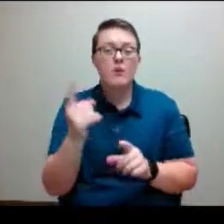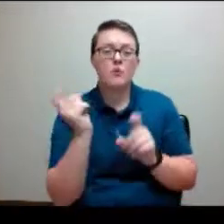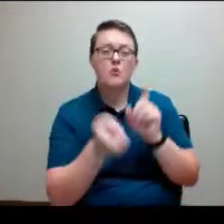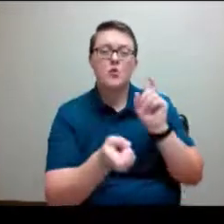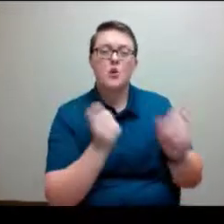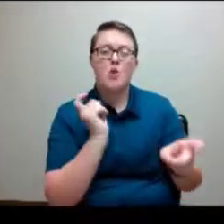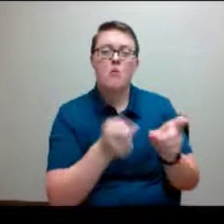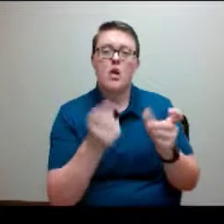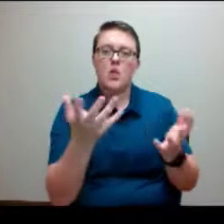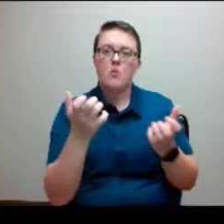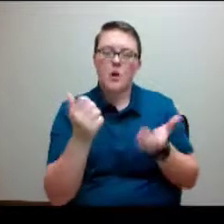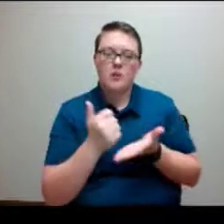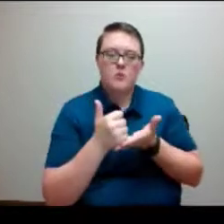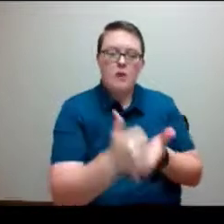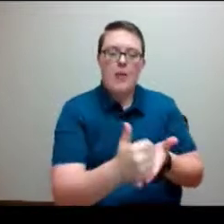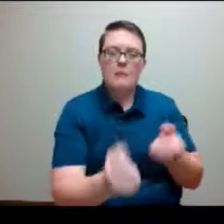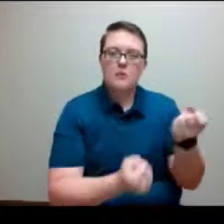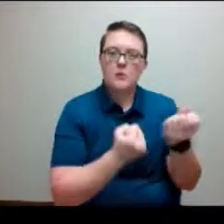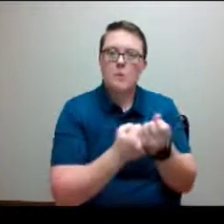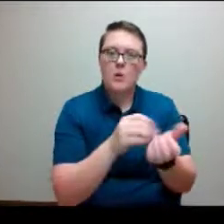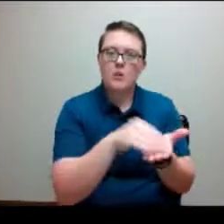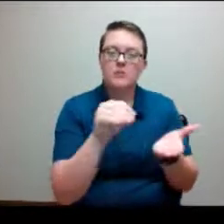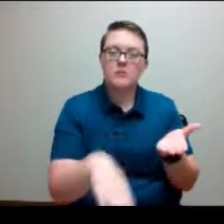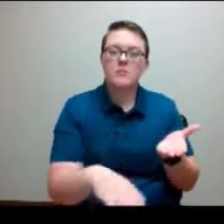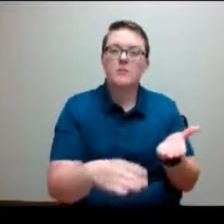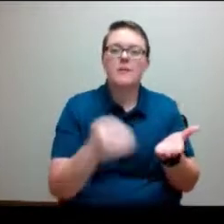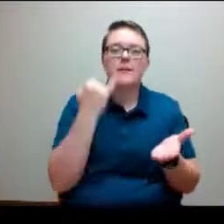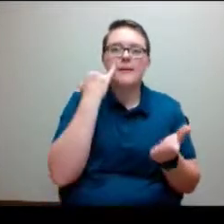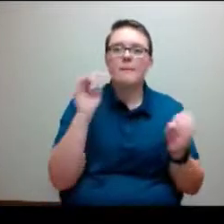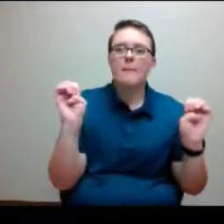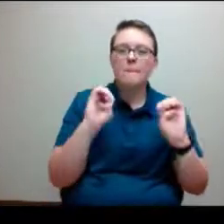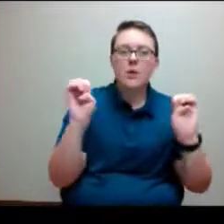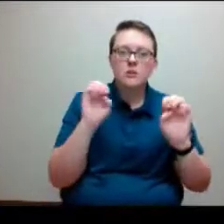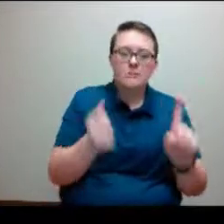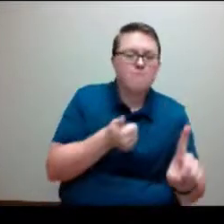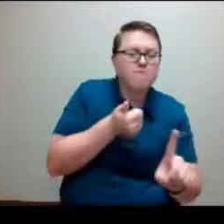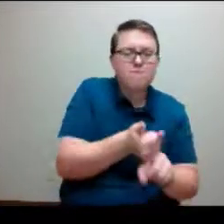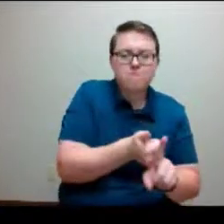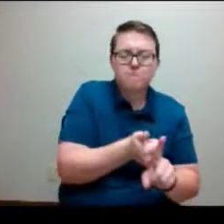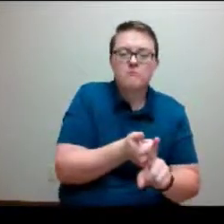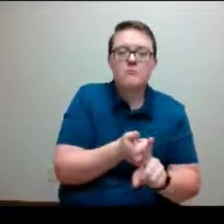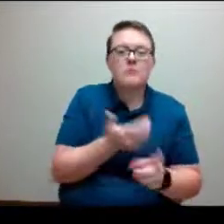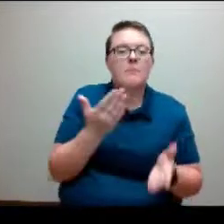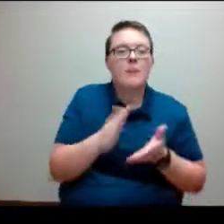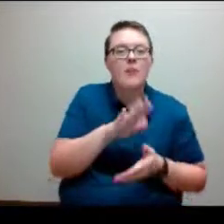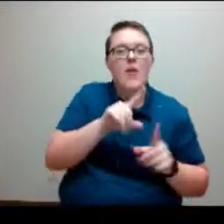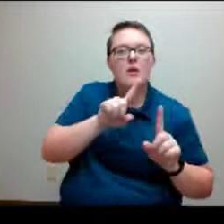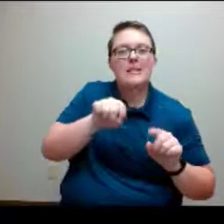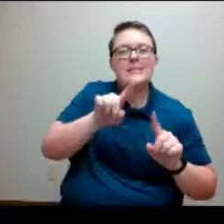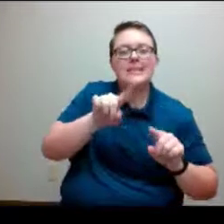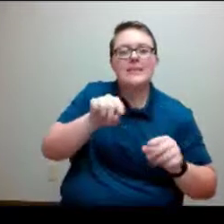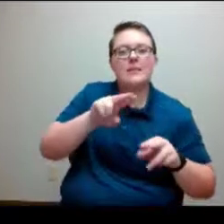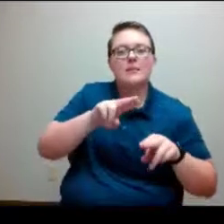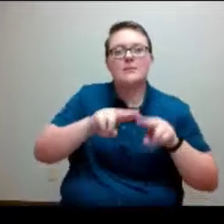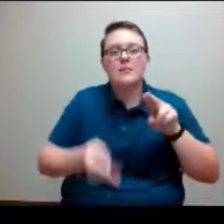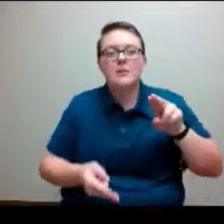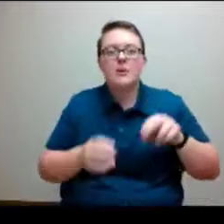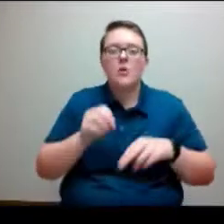impacted by emergencies that may impact their ongoing attendance and enrollment at TCC.